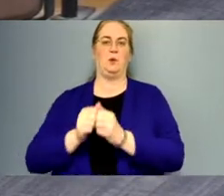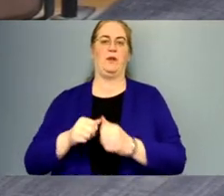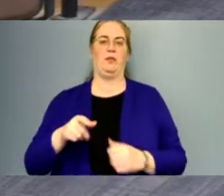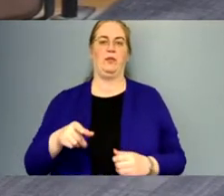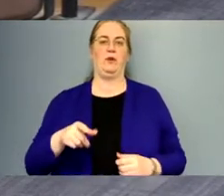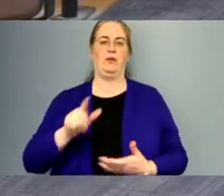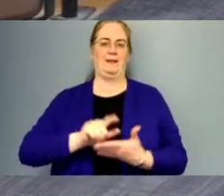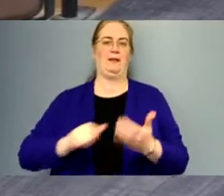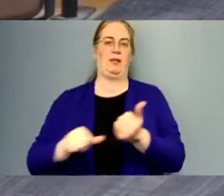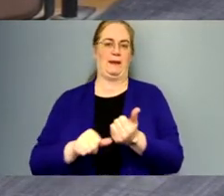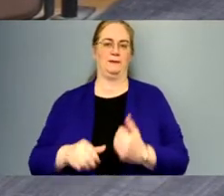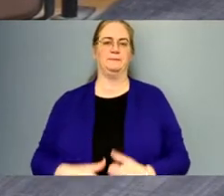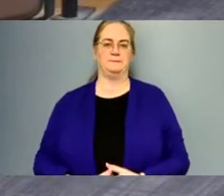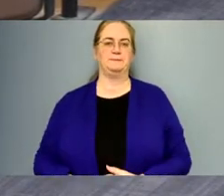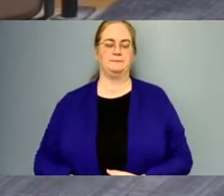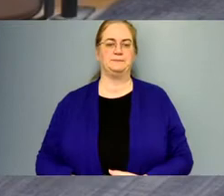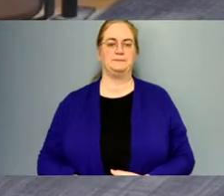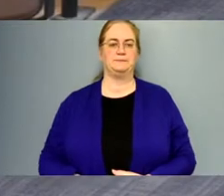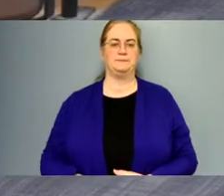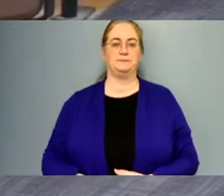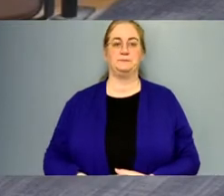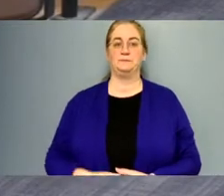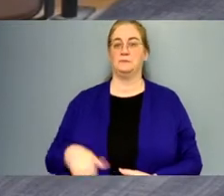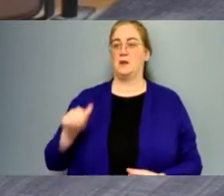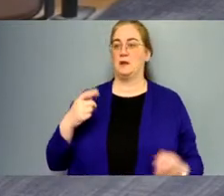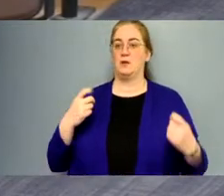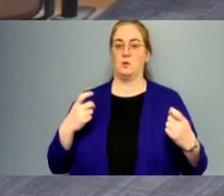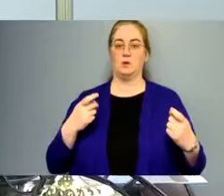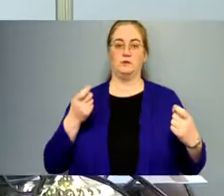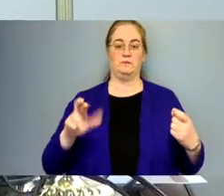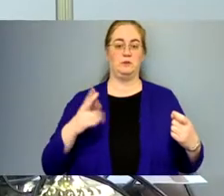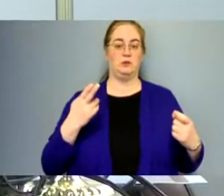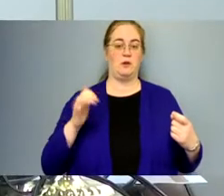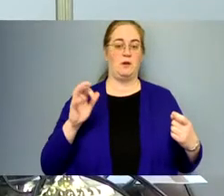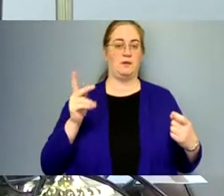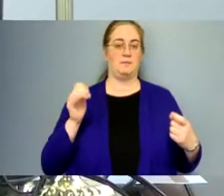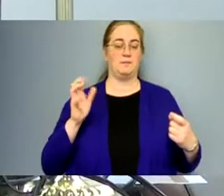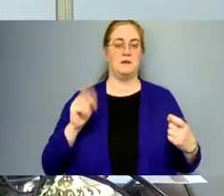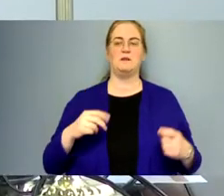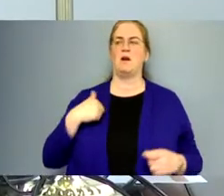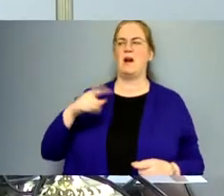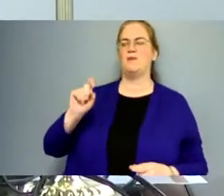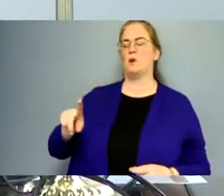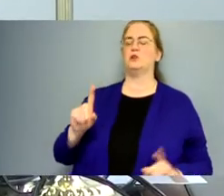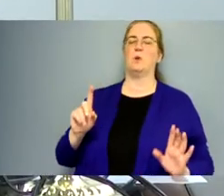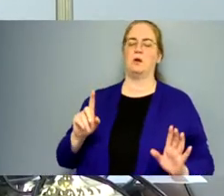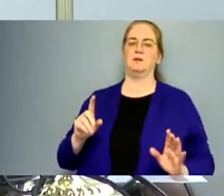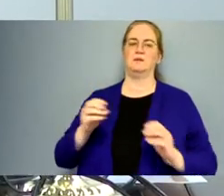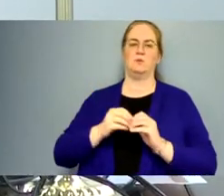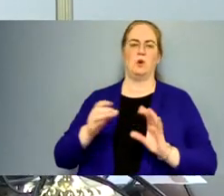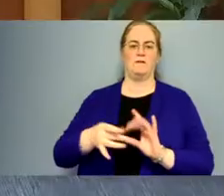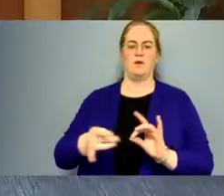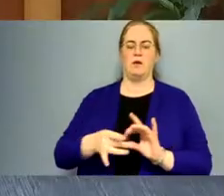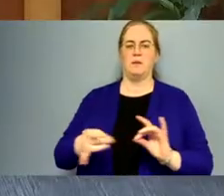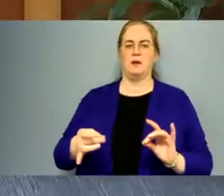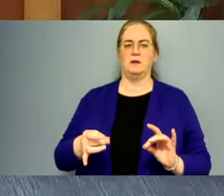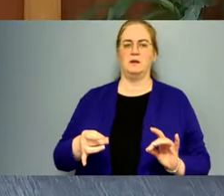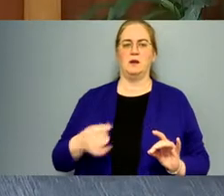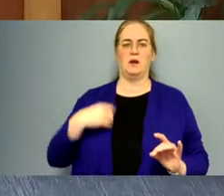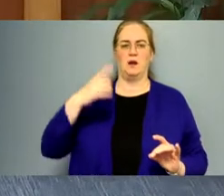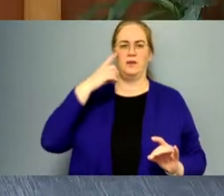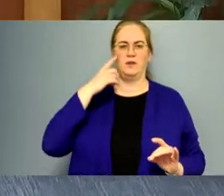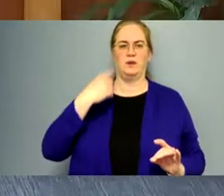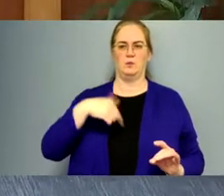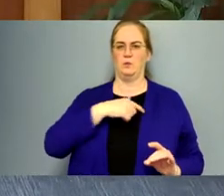uh, legal aid. Okay. Uh, any other questions, Mr. Heckman? I have a question. Well, actually it's more of a comment. I think,